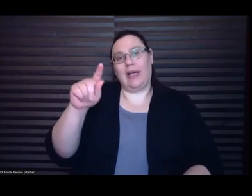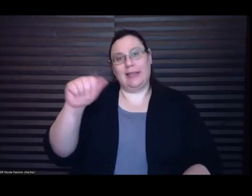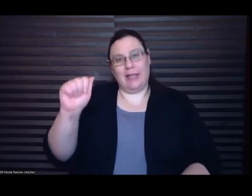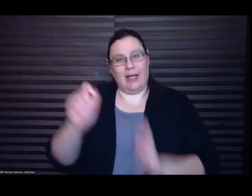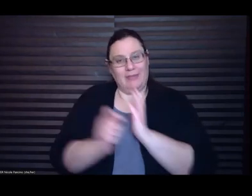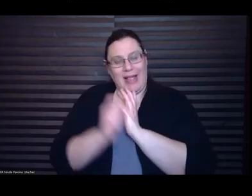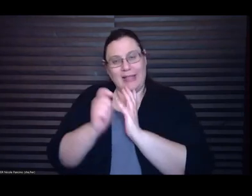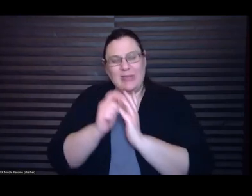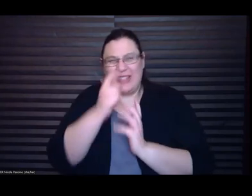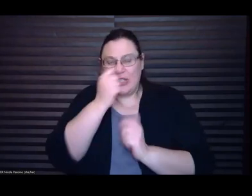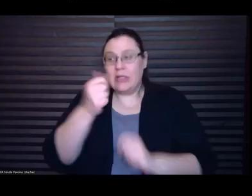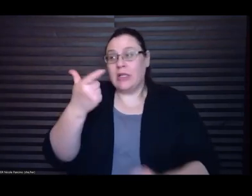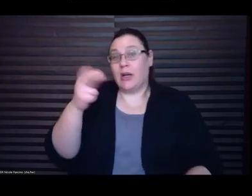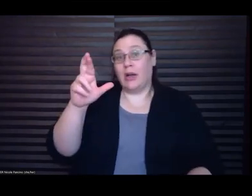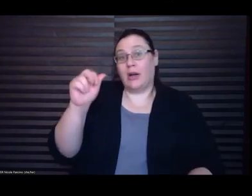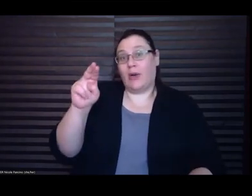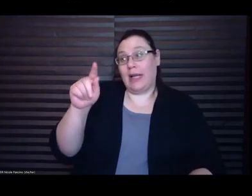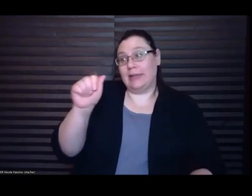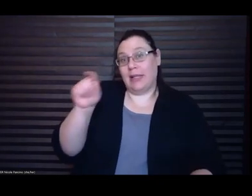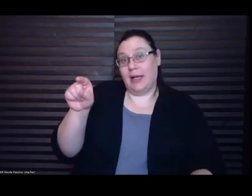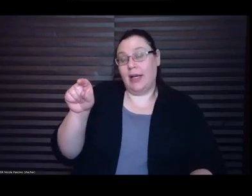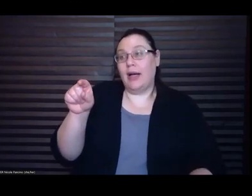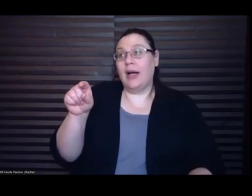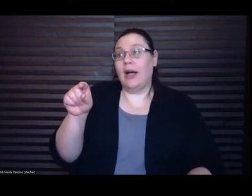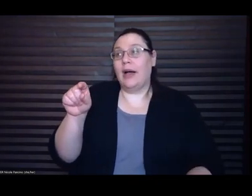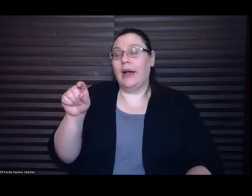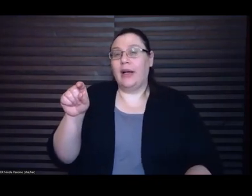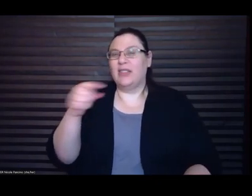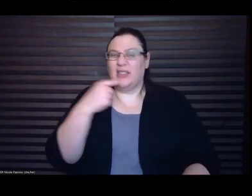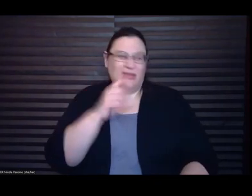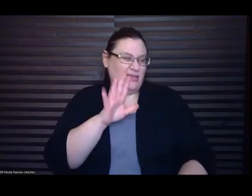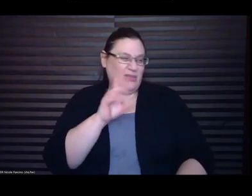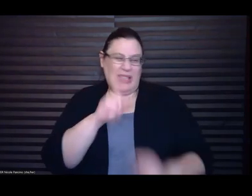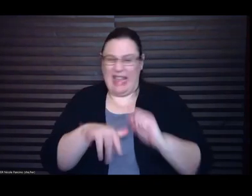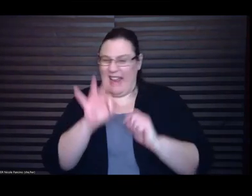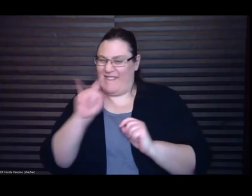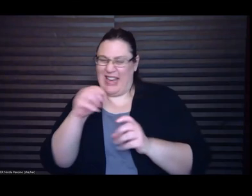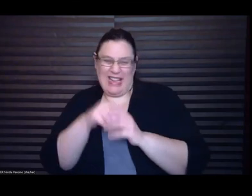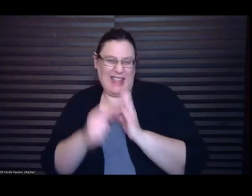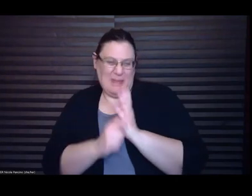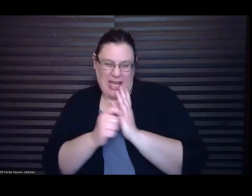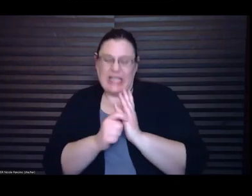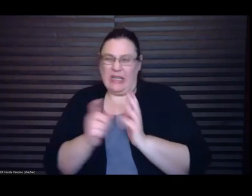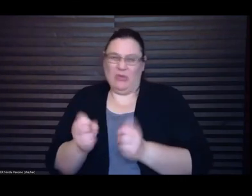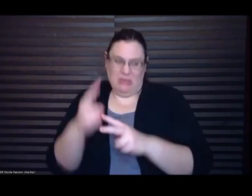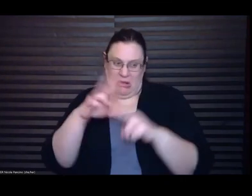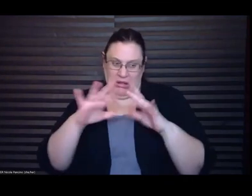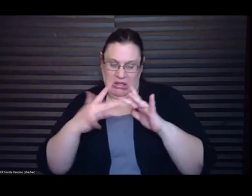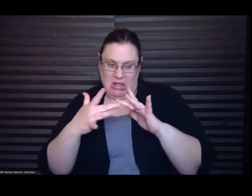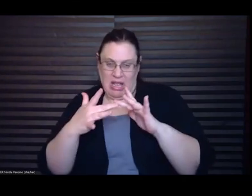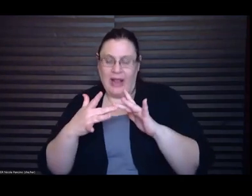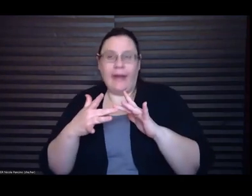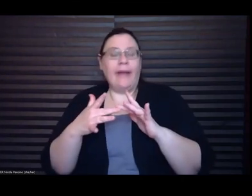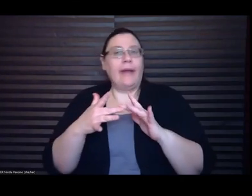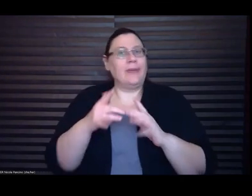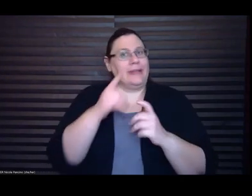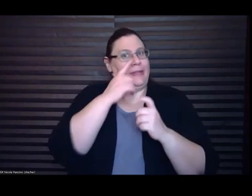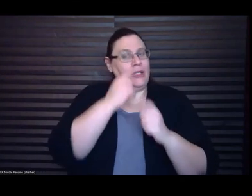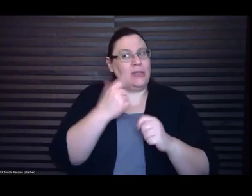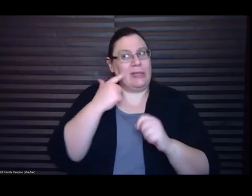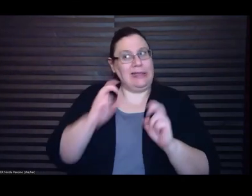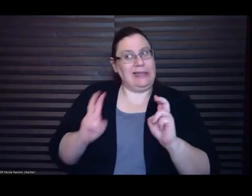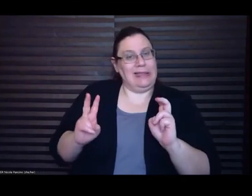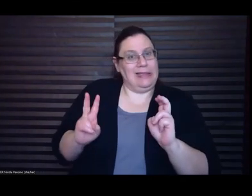can't fit it in the magazine but we'll put it online and it was interesting because technically speaking that's sort of like a demotion